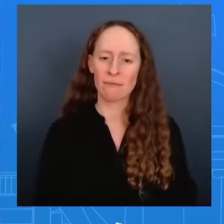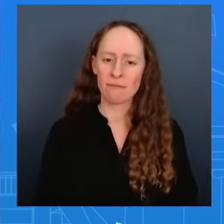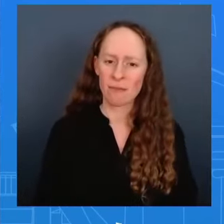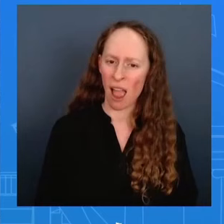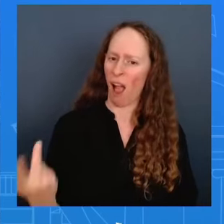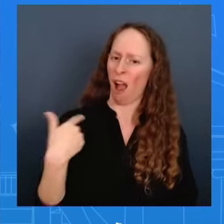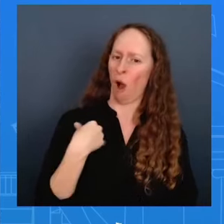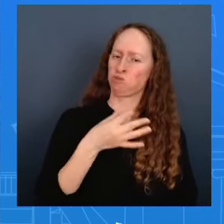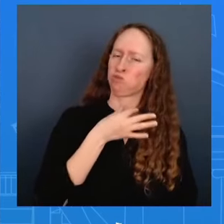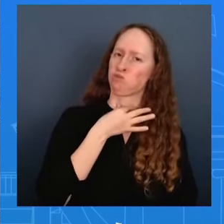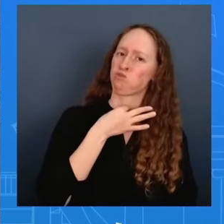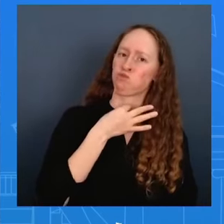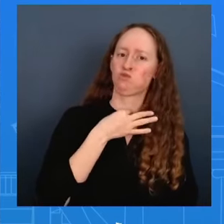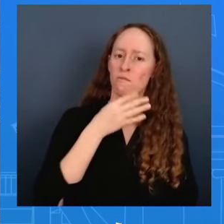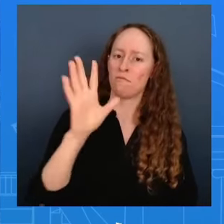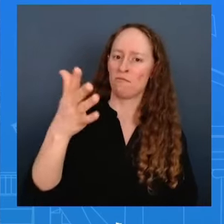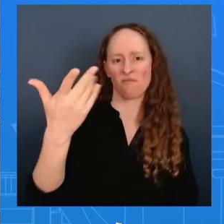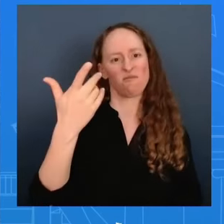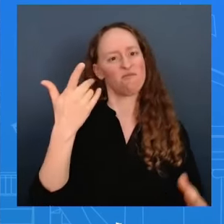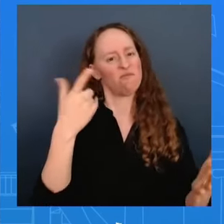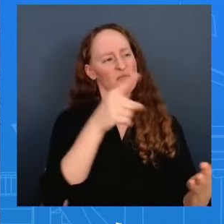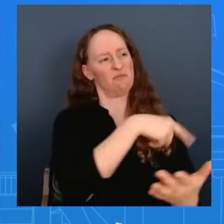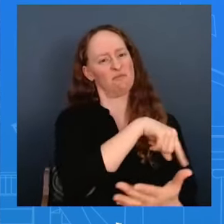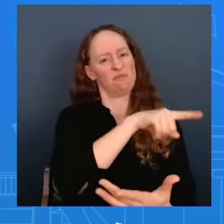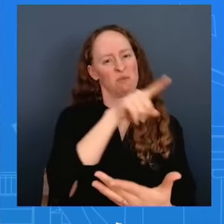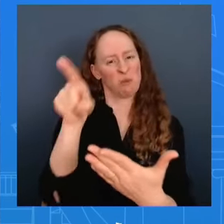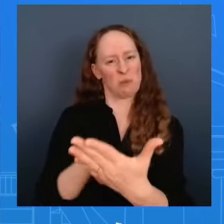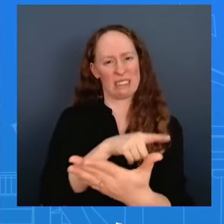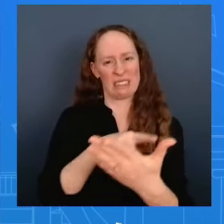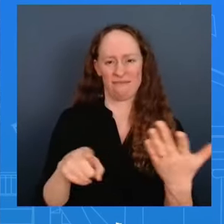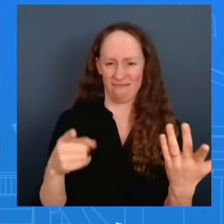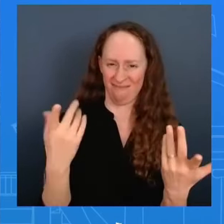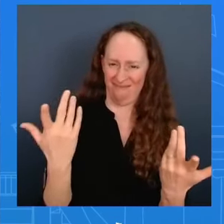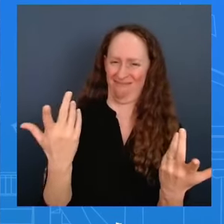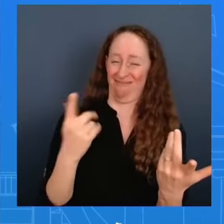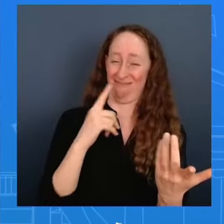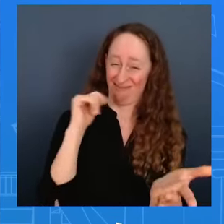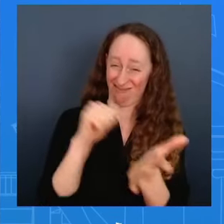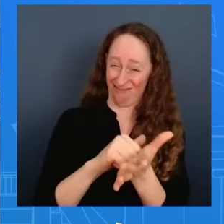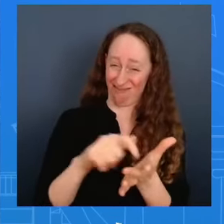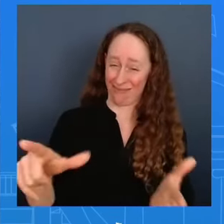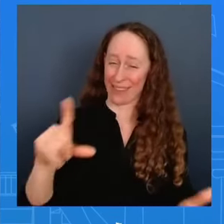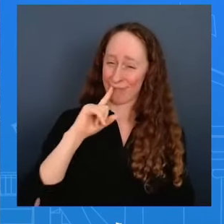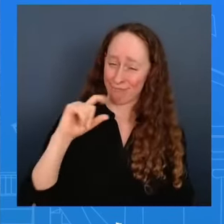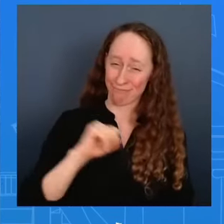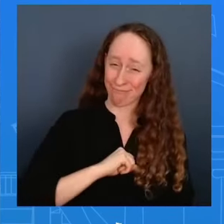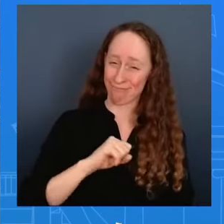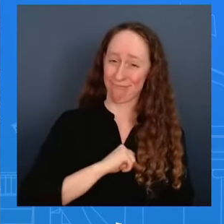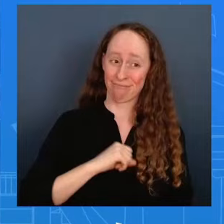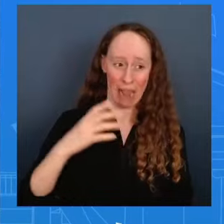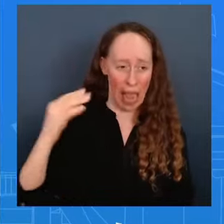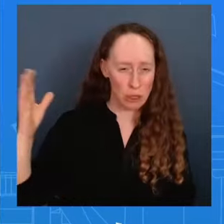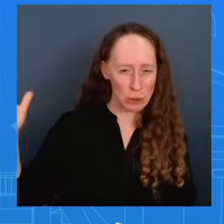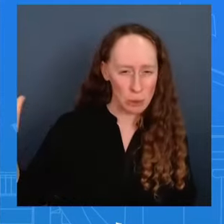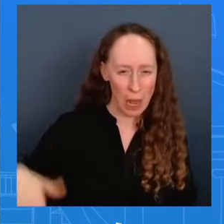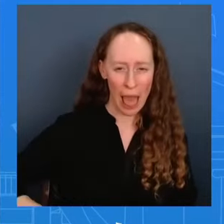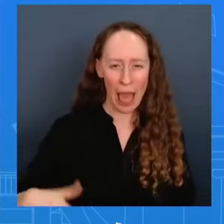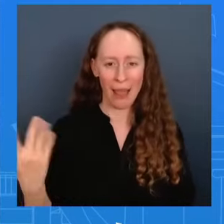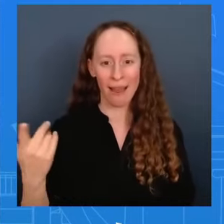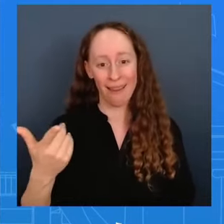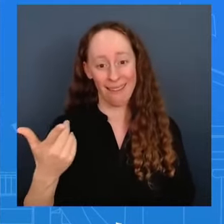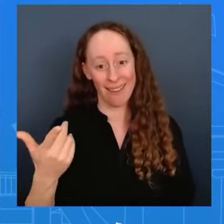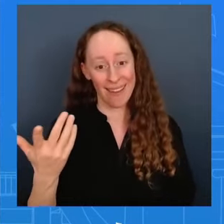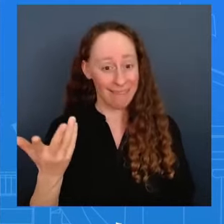not enough and have come too late and those those are coming clearly from former president donald trump so again